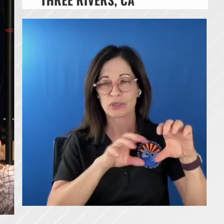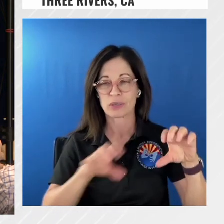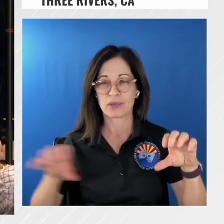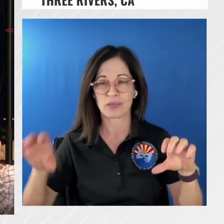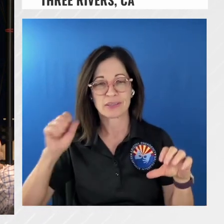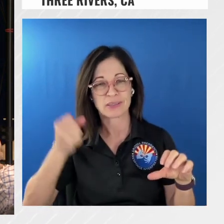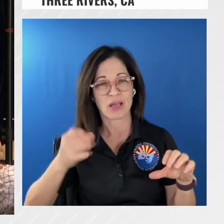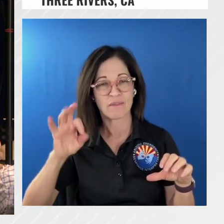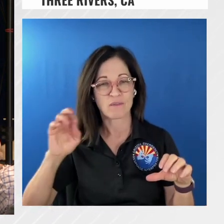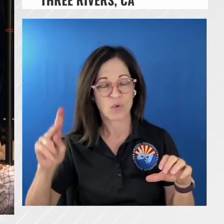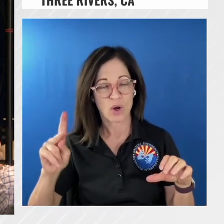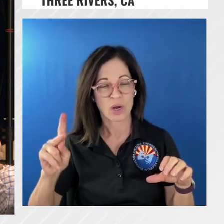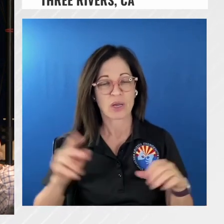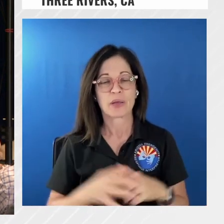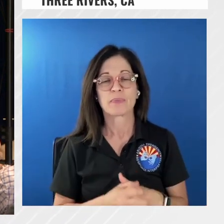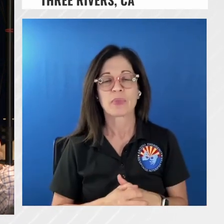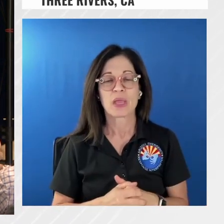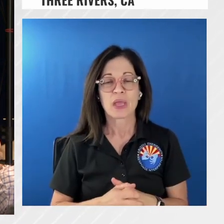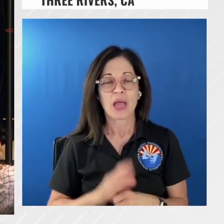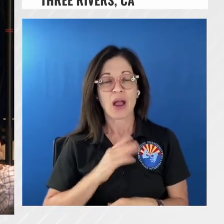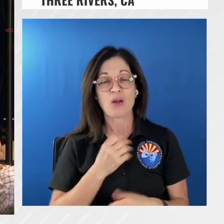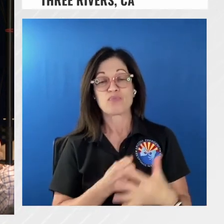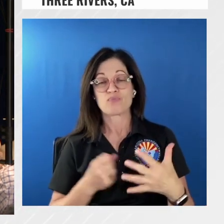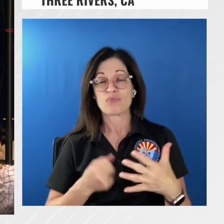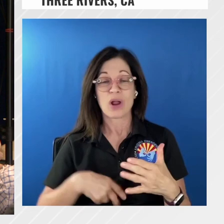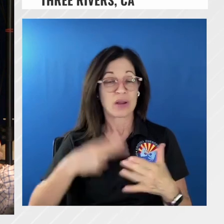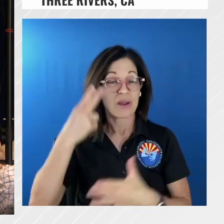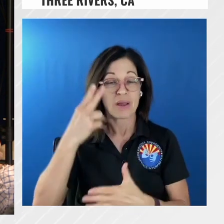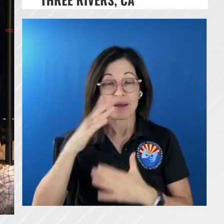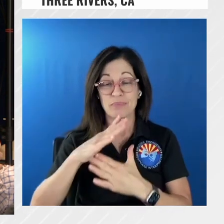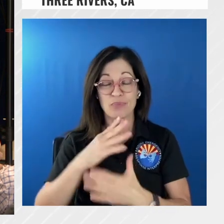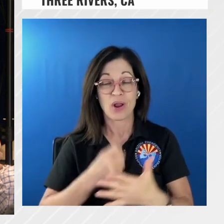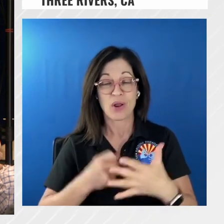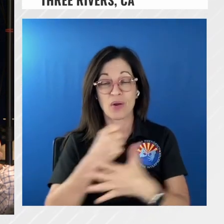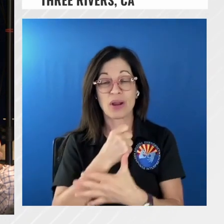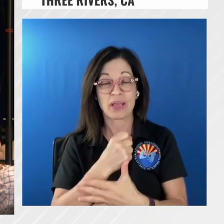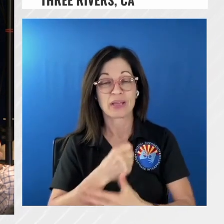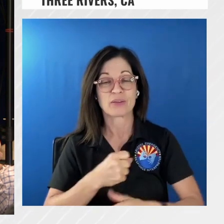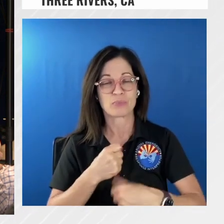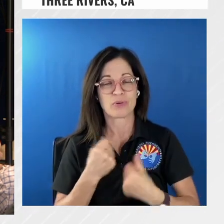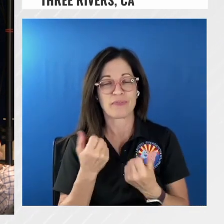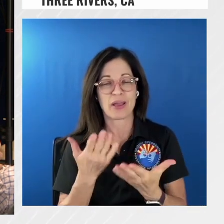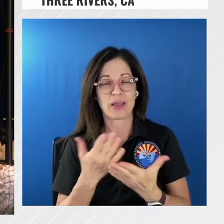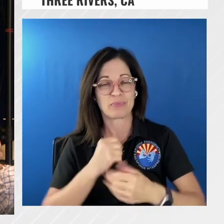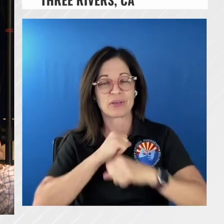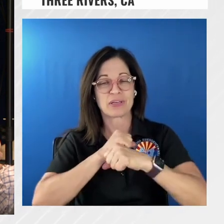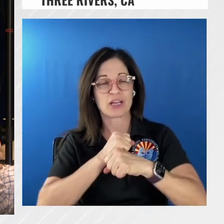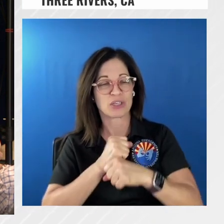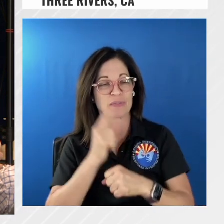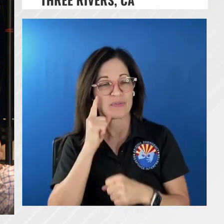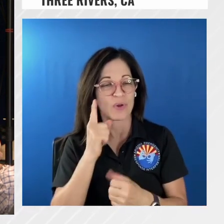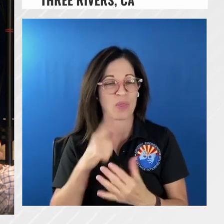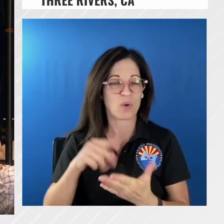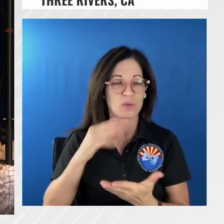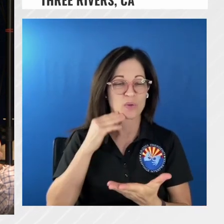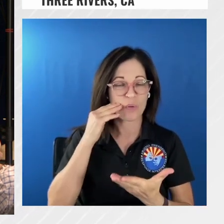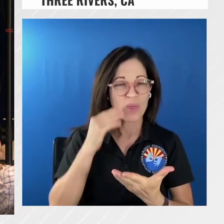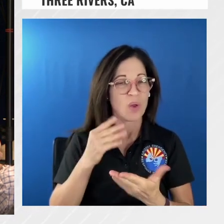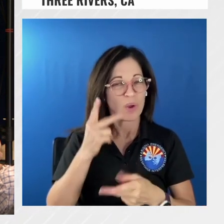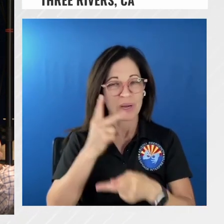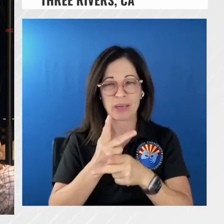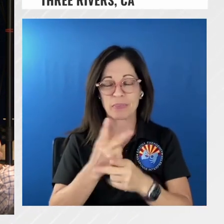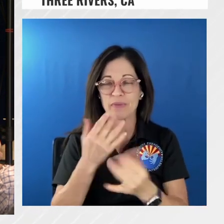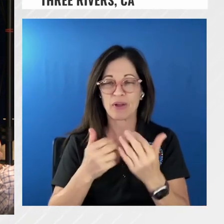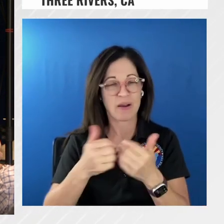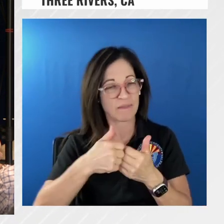for the all of those houses along south fork we're going to keep the fires high up on the hill away from the homes as we can and we're going to make sure that